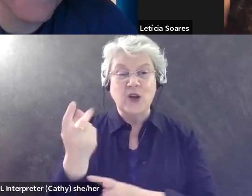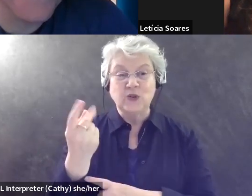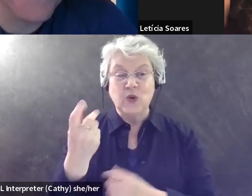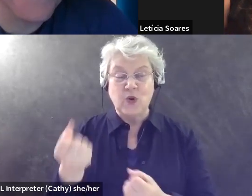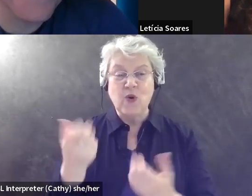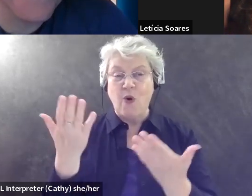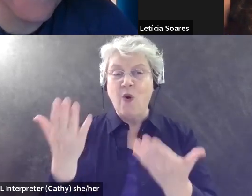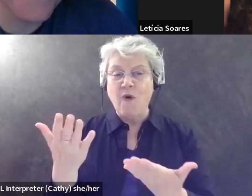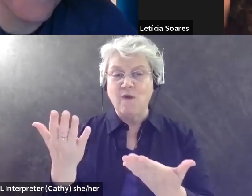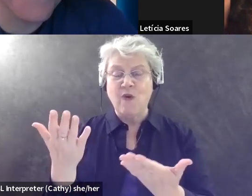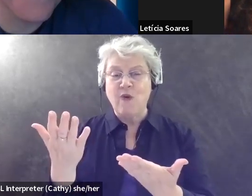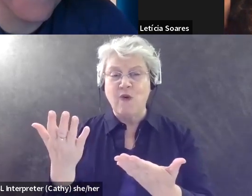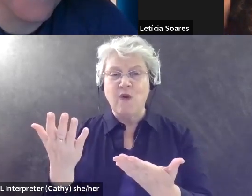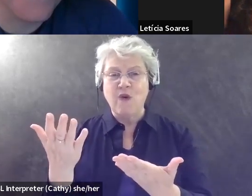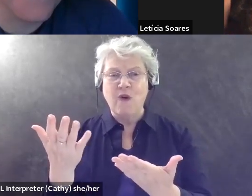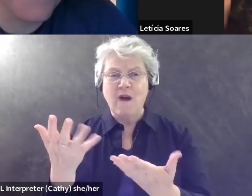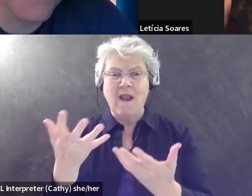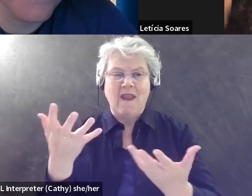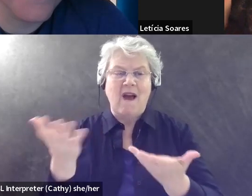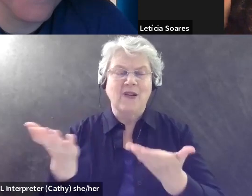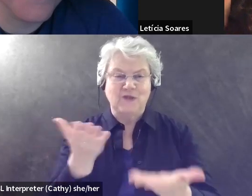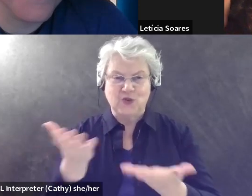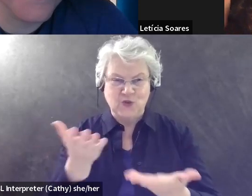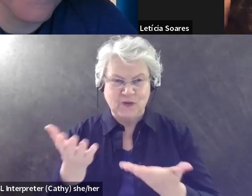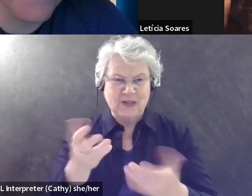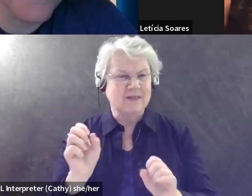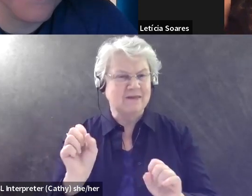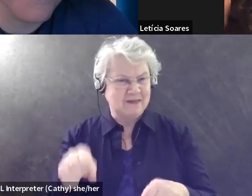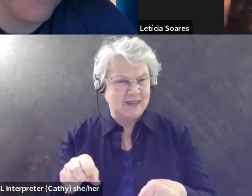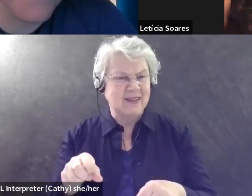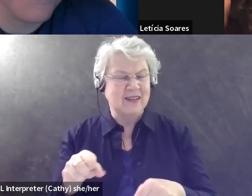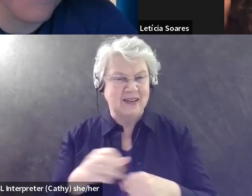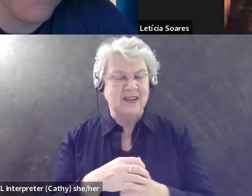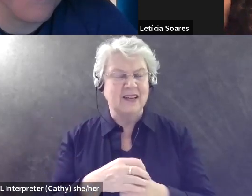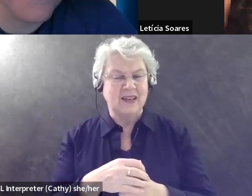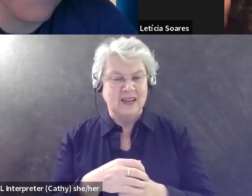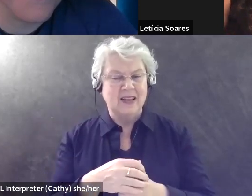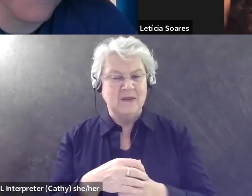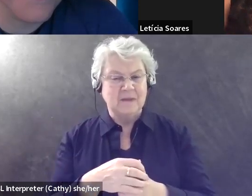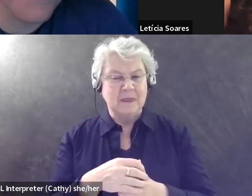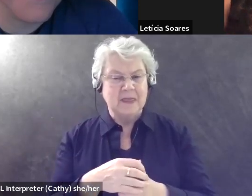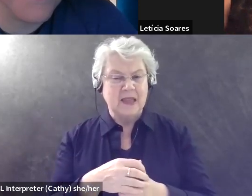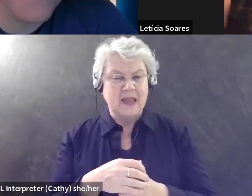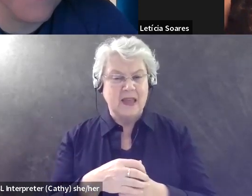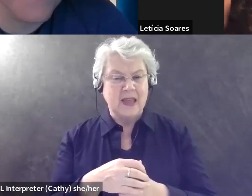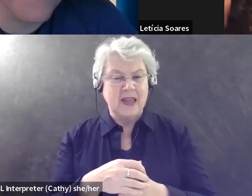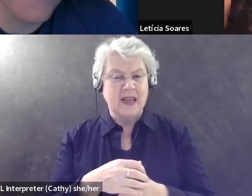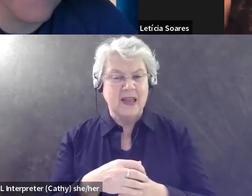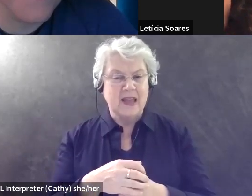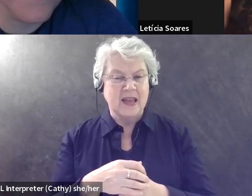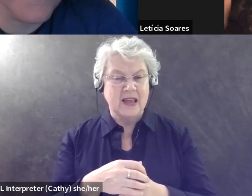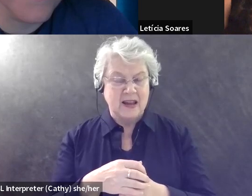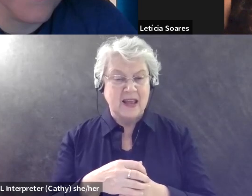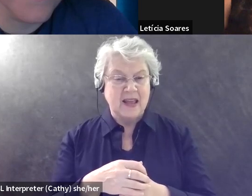um, a lot of services and getting an, an ADA certified,